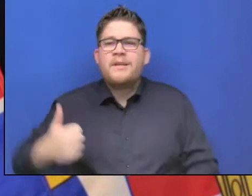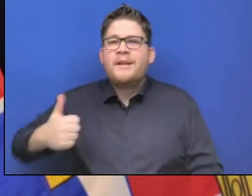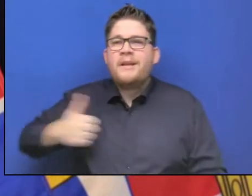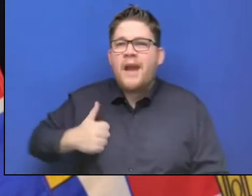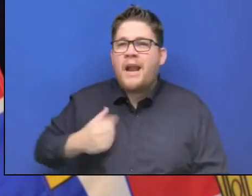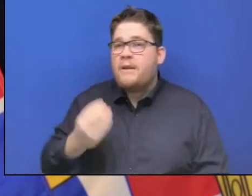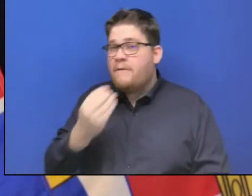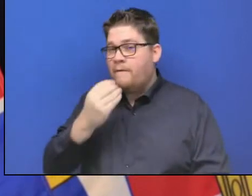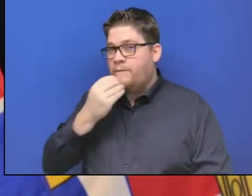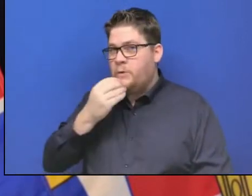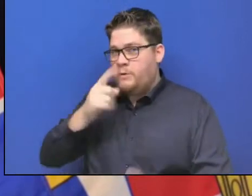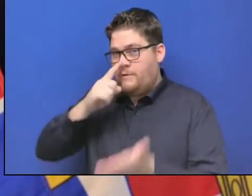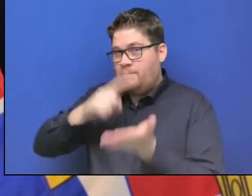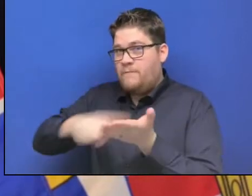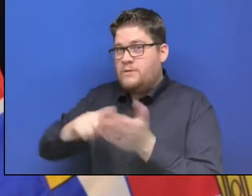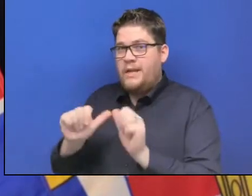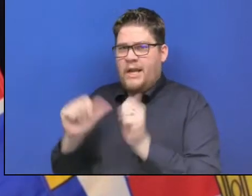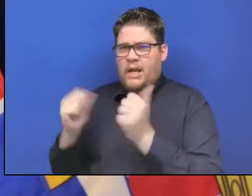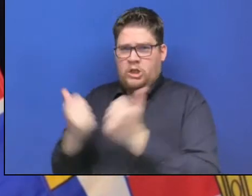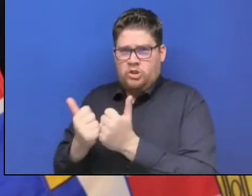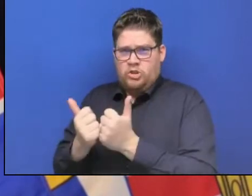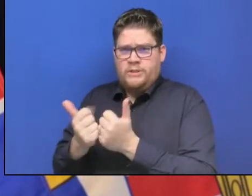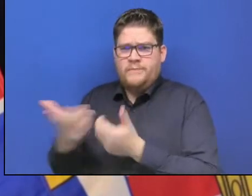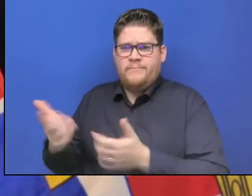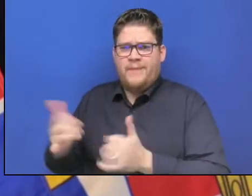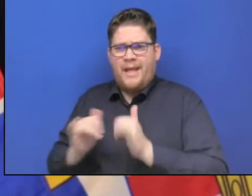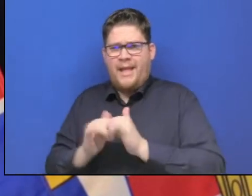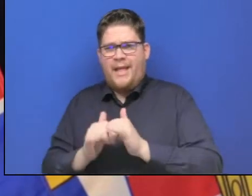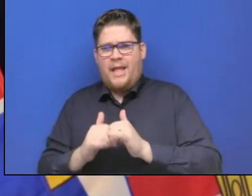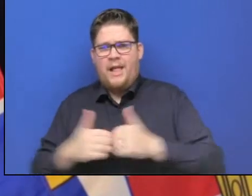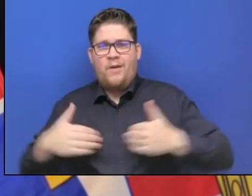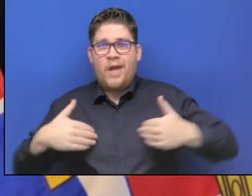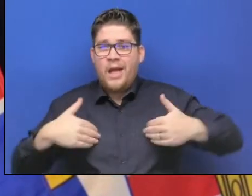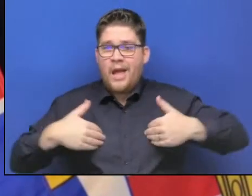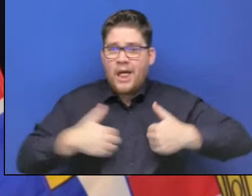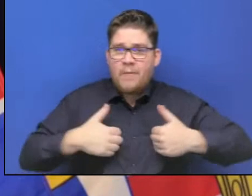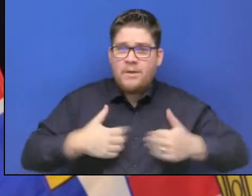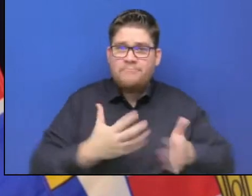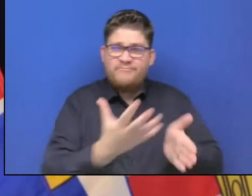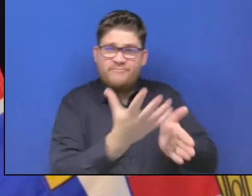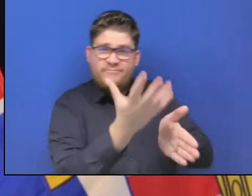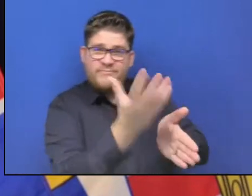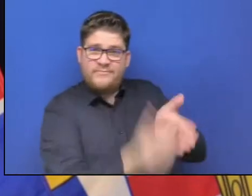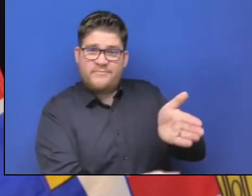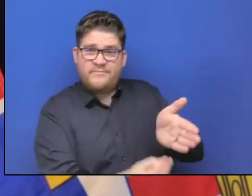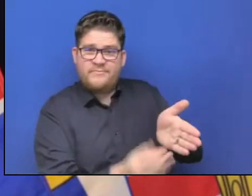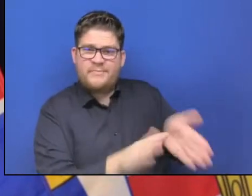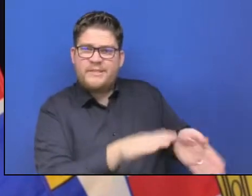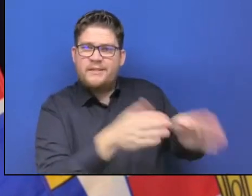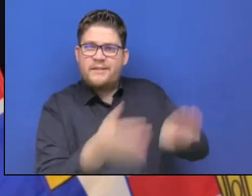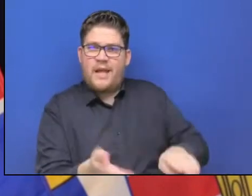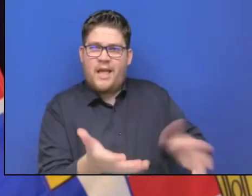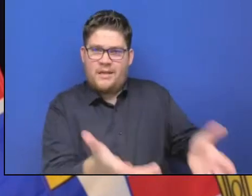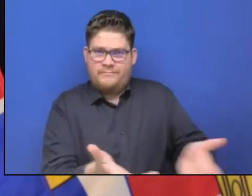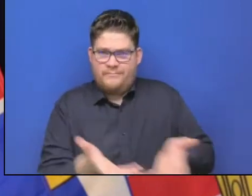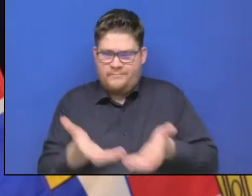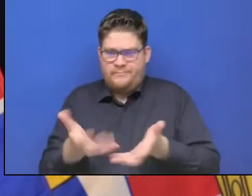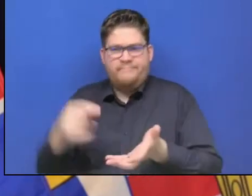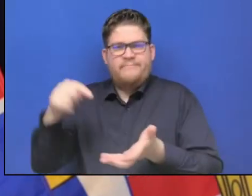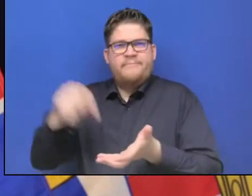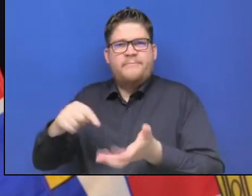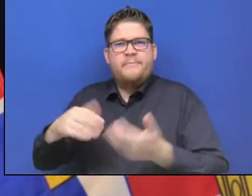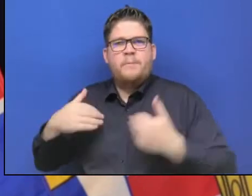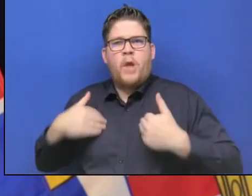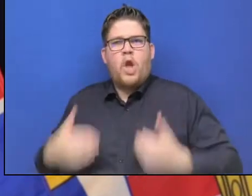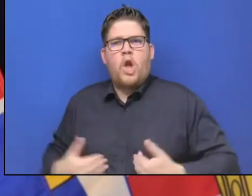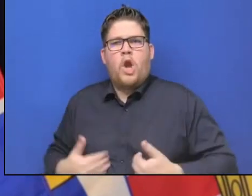and removing animal carcasses lost in the flood. But I'm going to take this moment to talk about